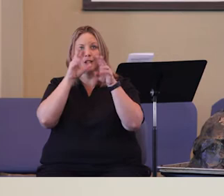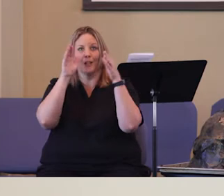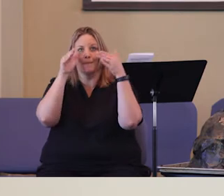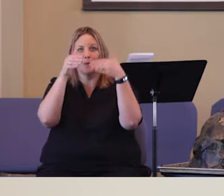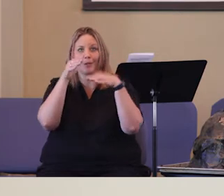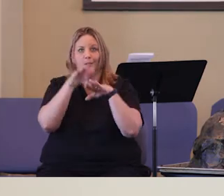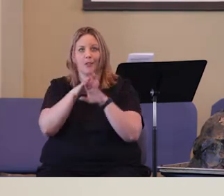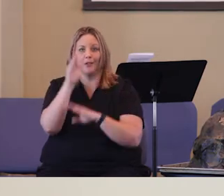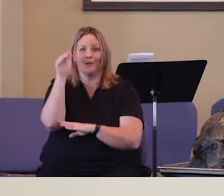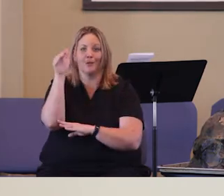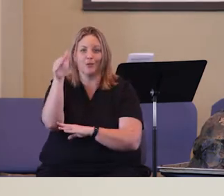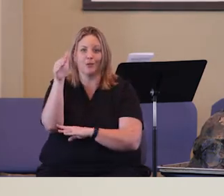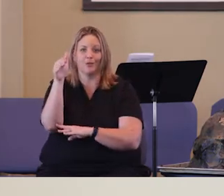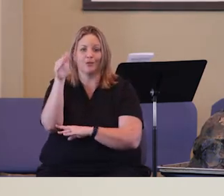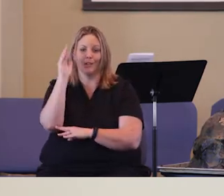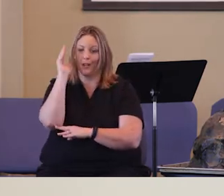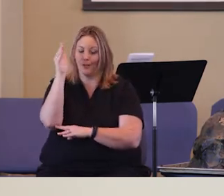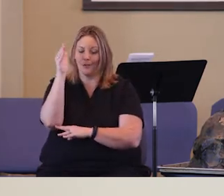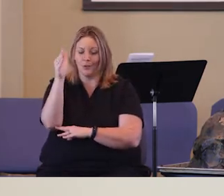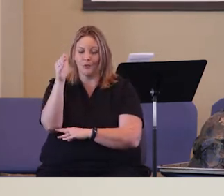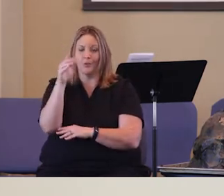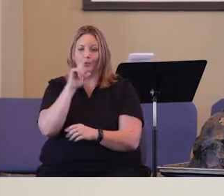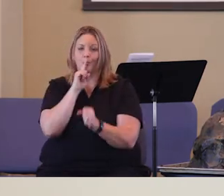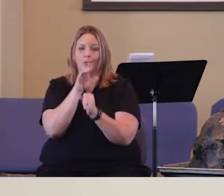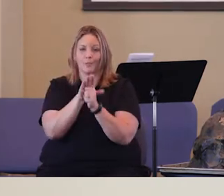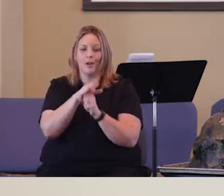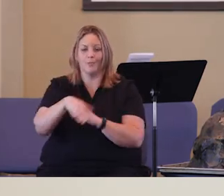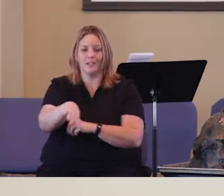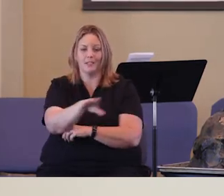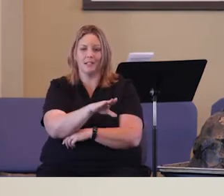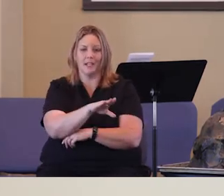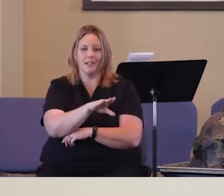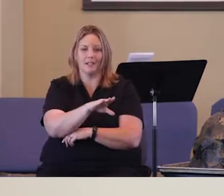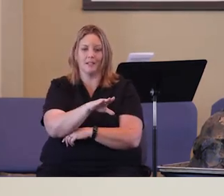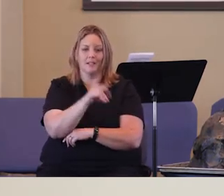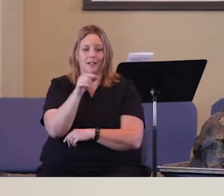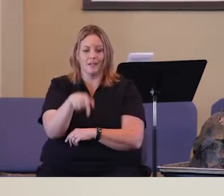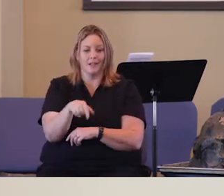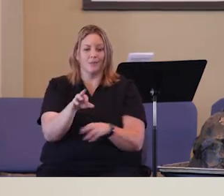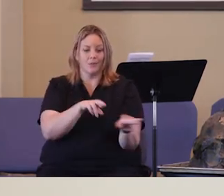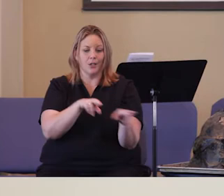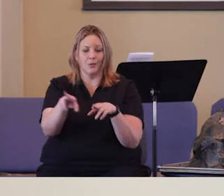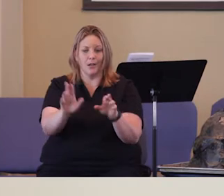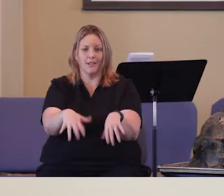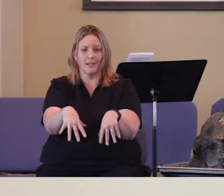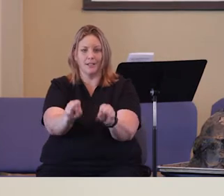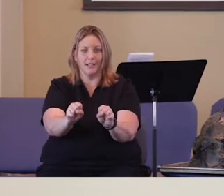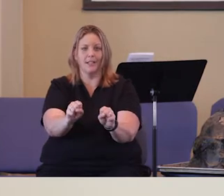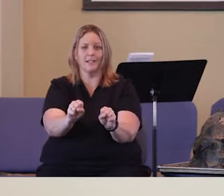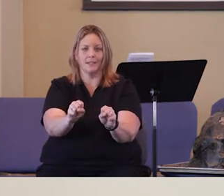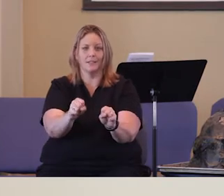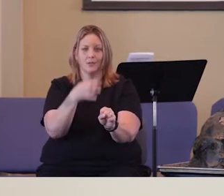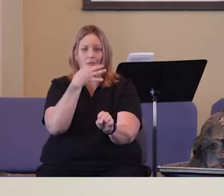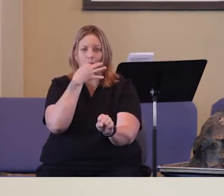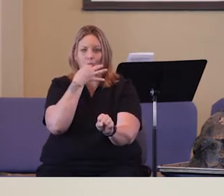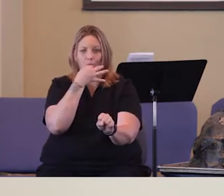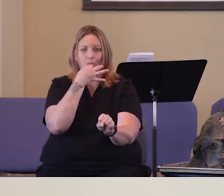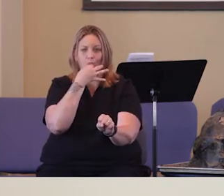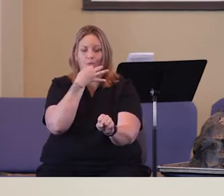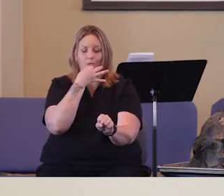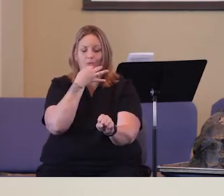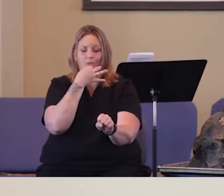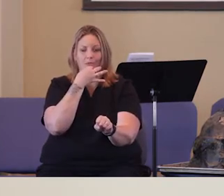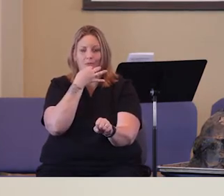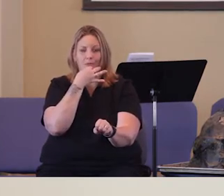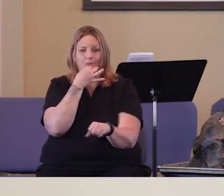they need to be looking on towards what the future was. The future was the promised land that they were getting ready to